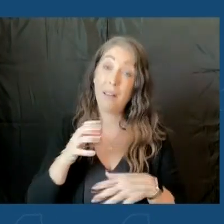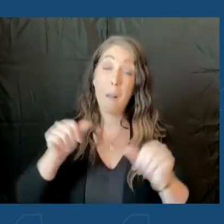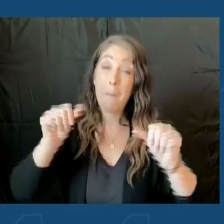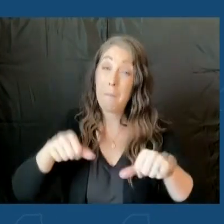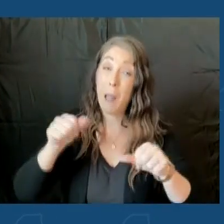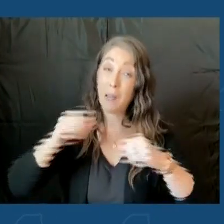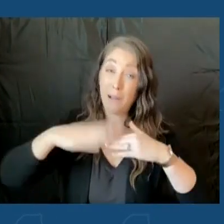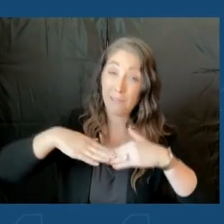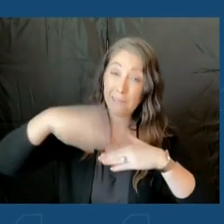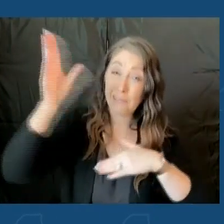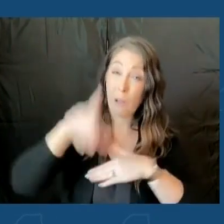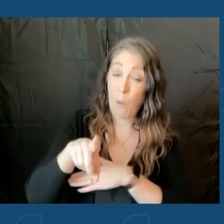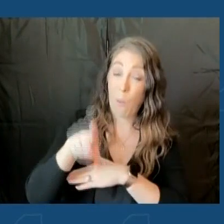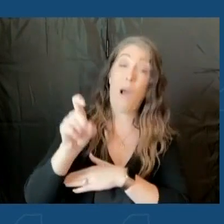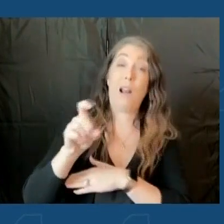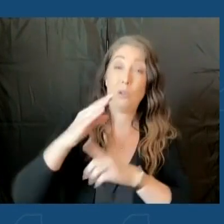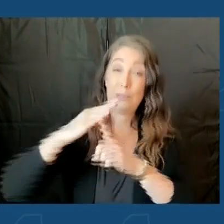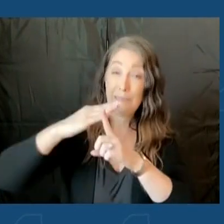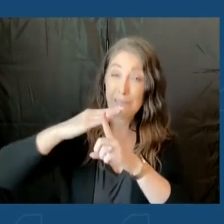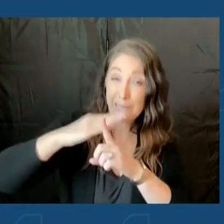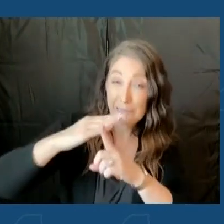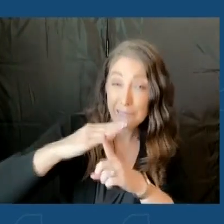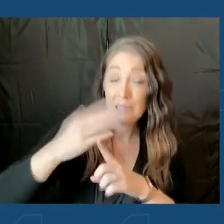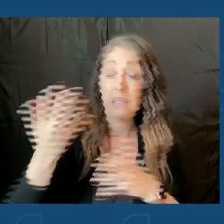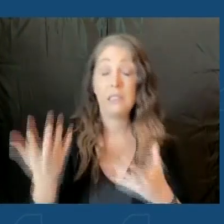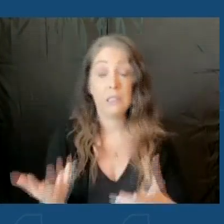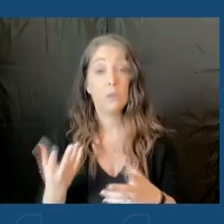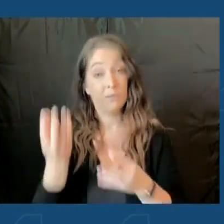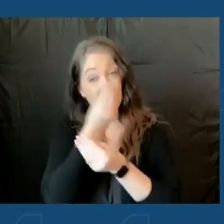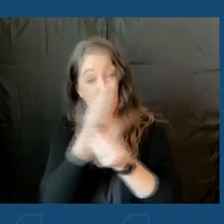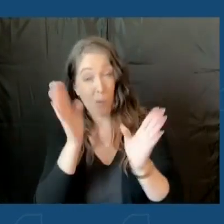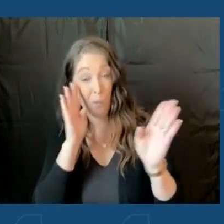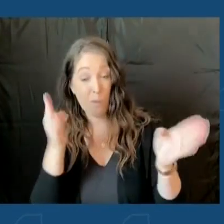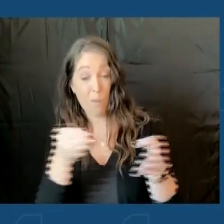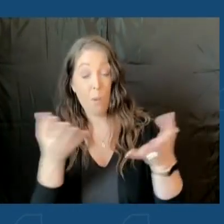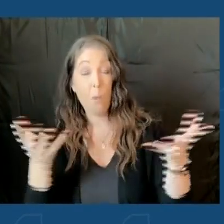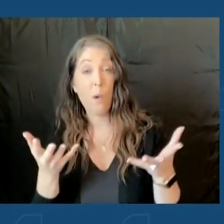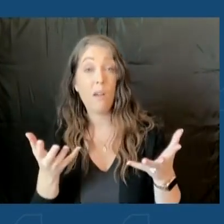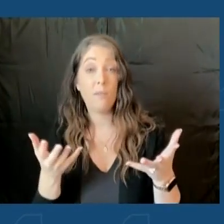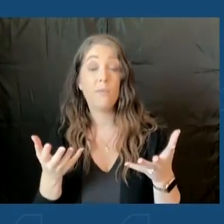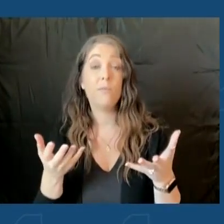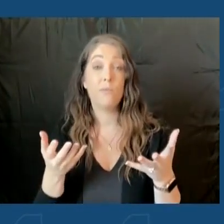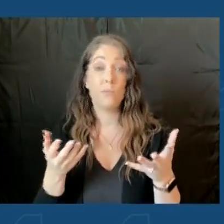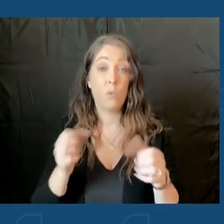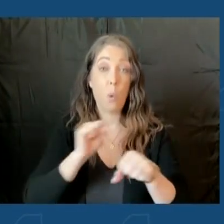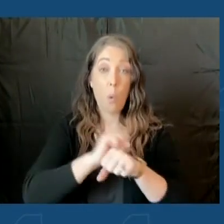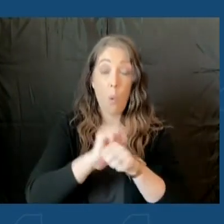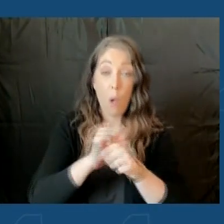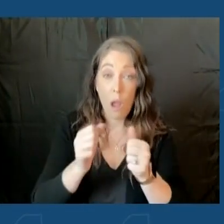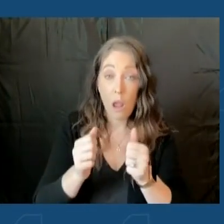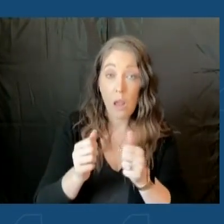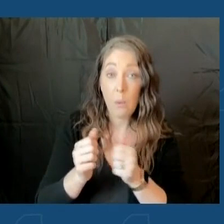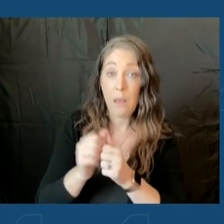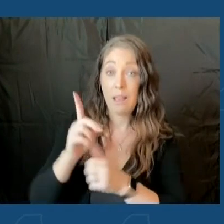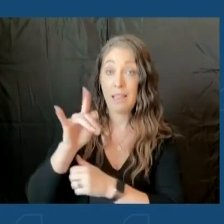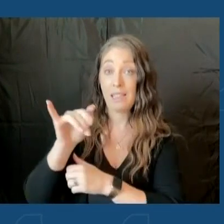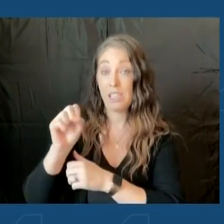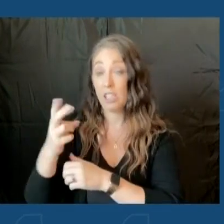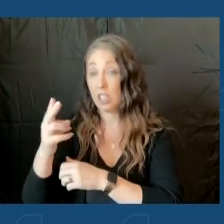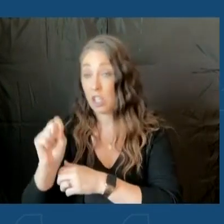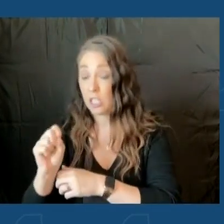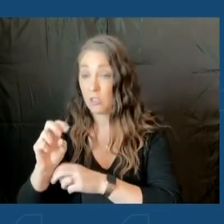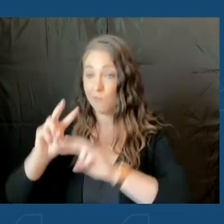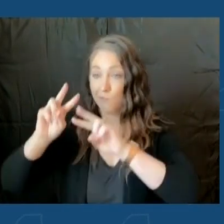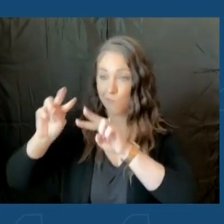And so just to let you know what we're focused on, we are working with dishes, Jackie's agency, to monitor weather conditions,